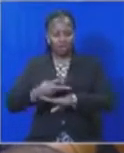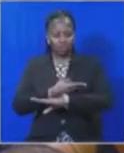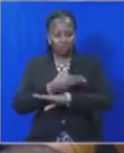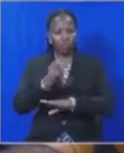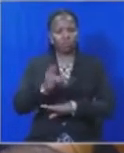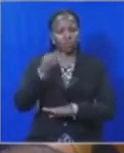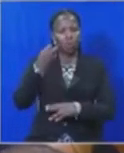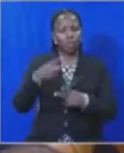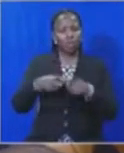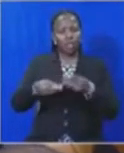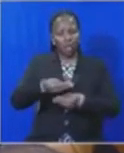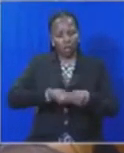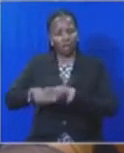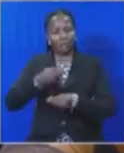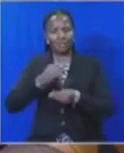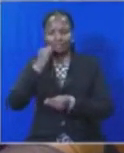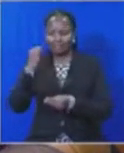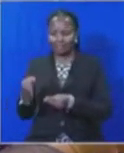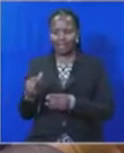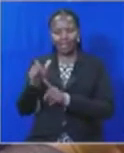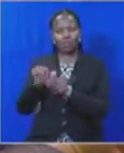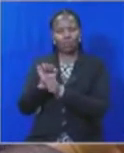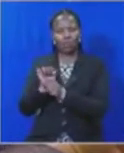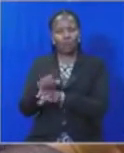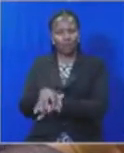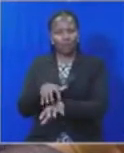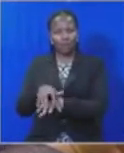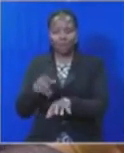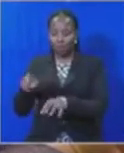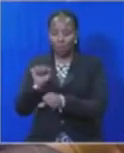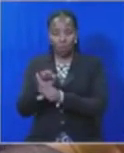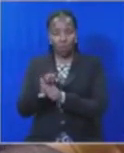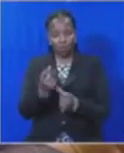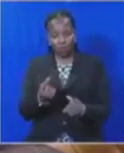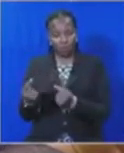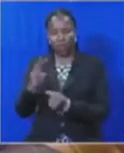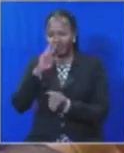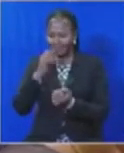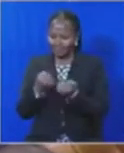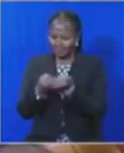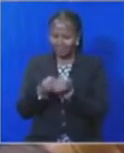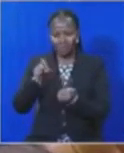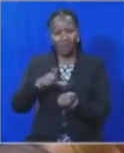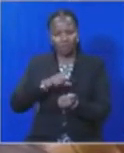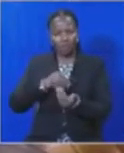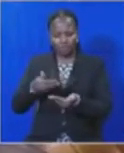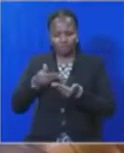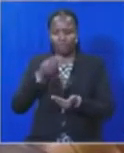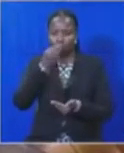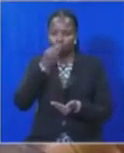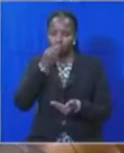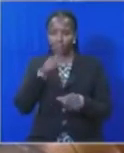We believe farmers who ensure that there is food on our tables should be supported and that much more should be done to ensure